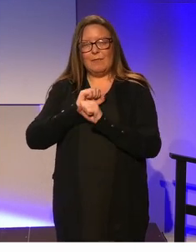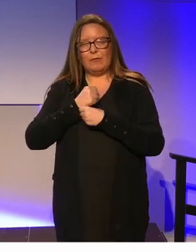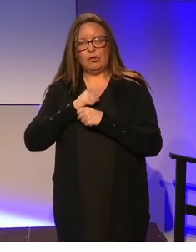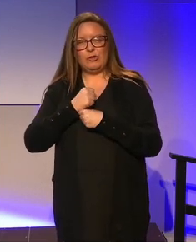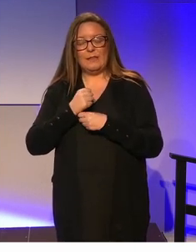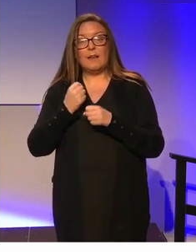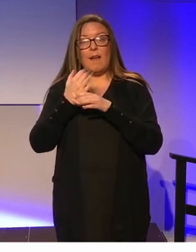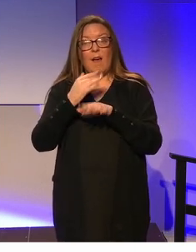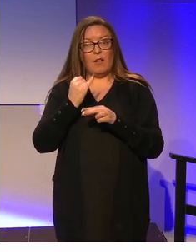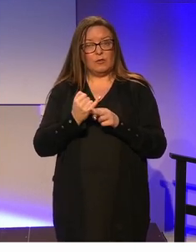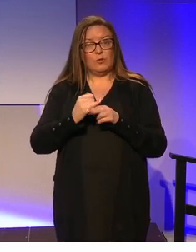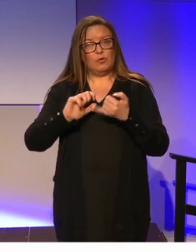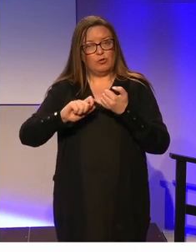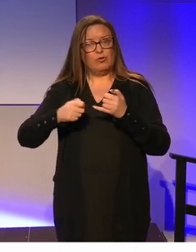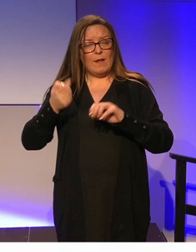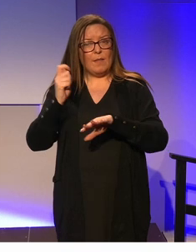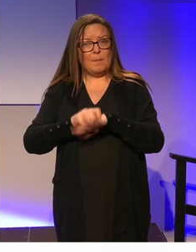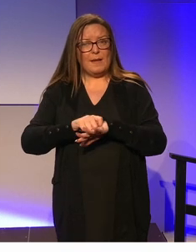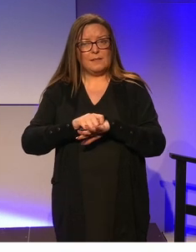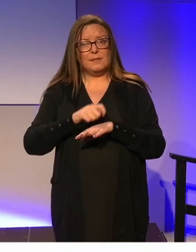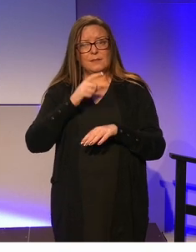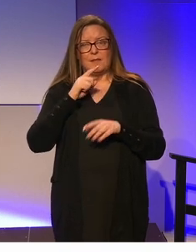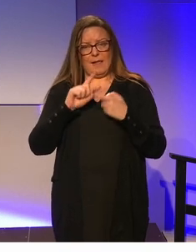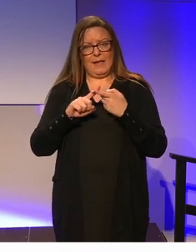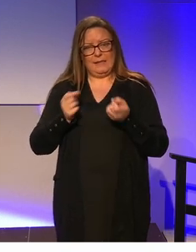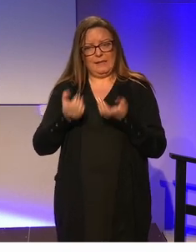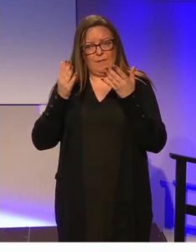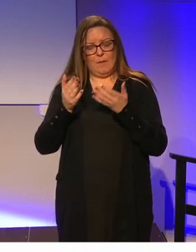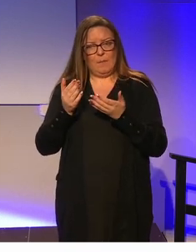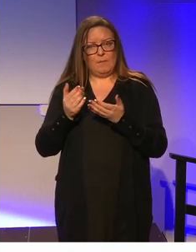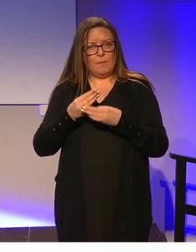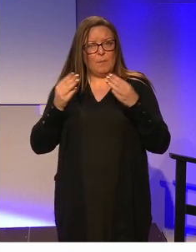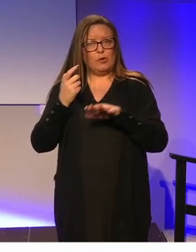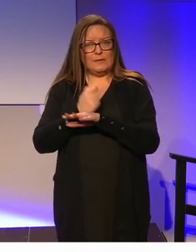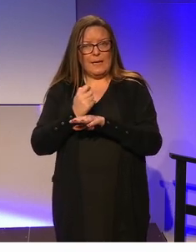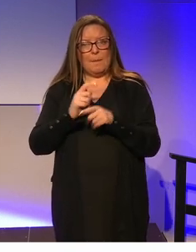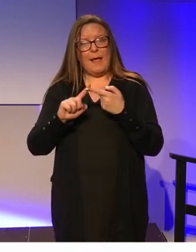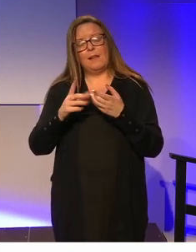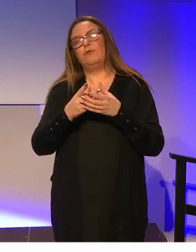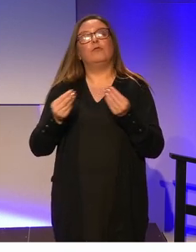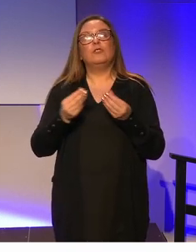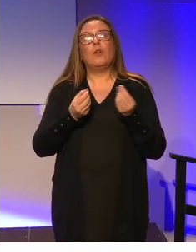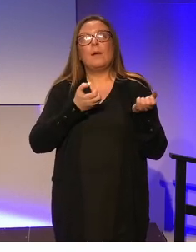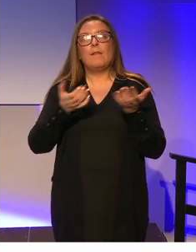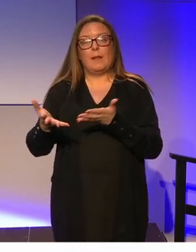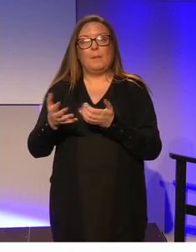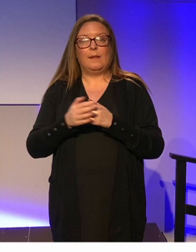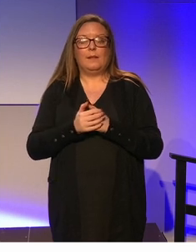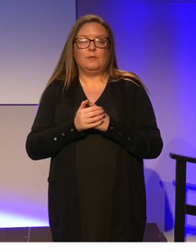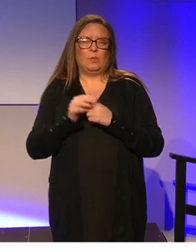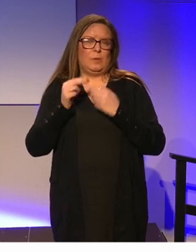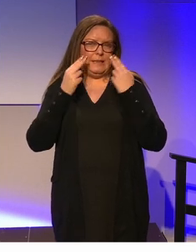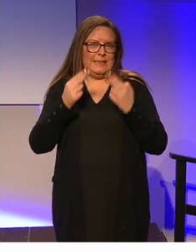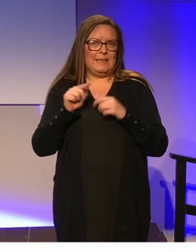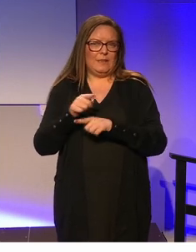all schools do their best in this regard and end up trying to give as much time and resources that are available. This is when outside supports are needed the